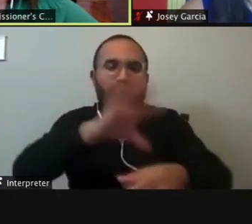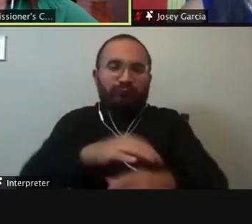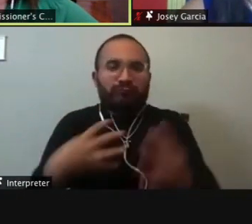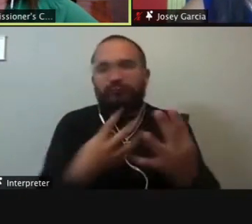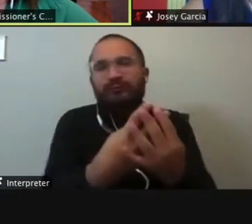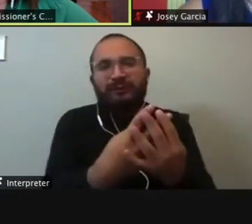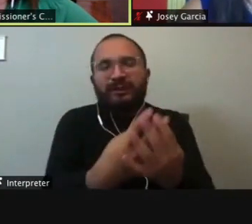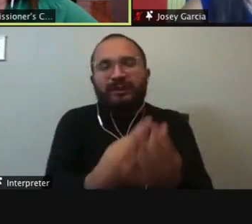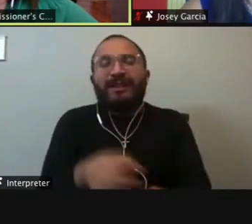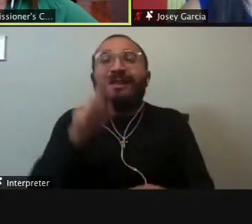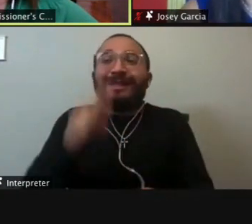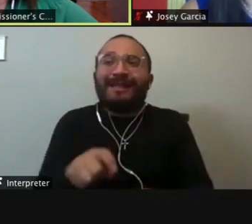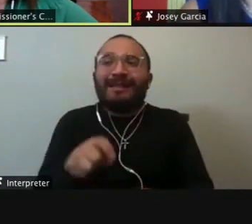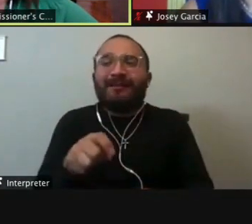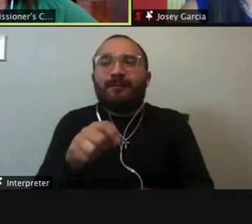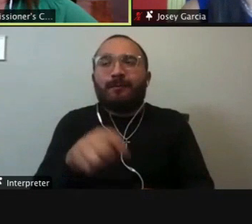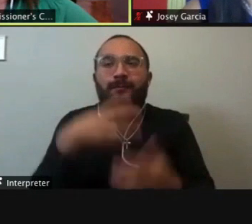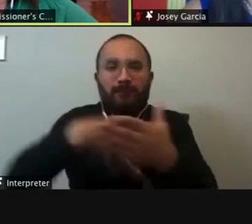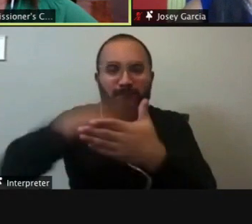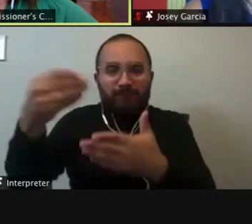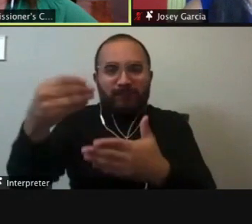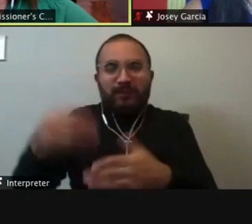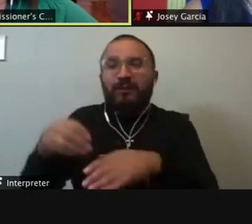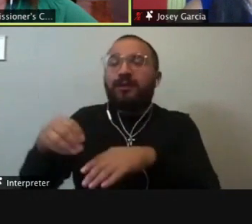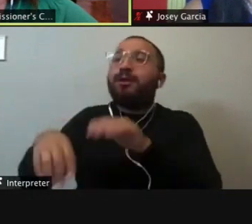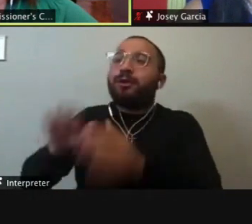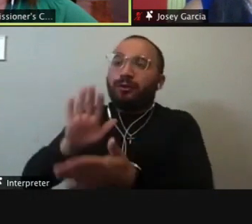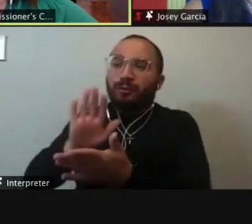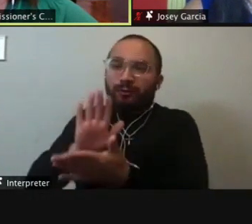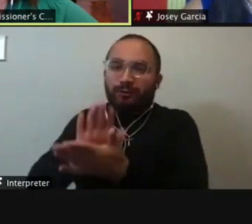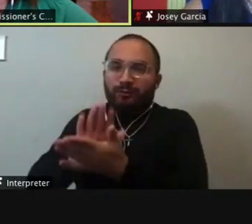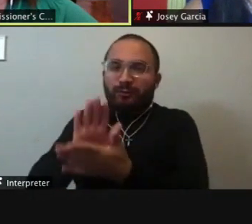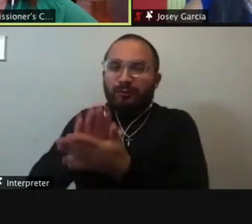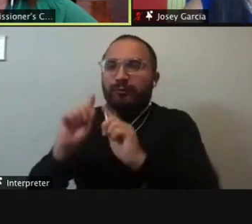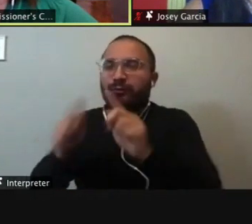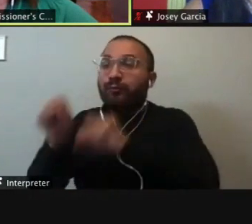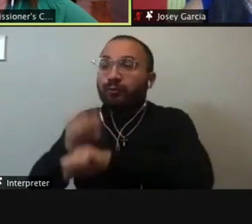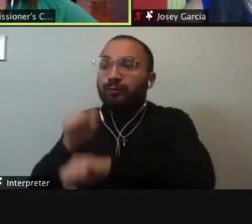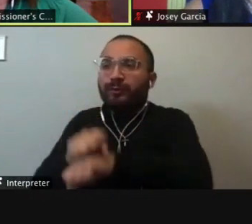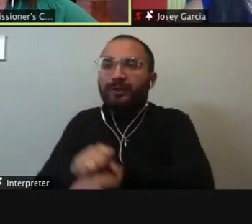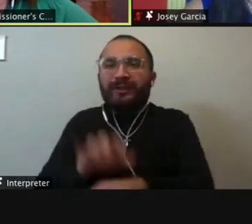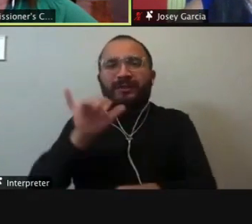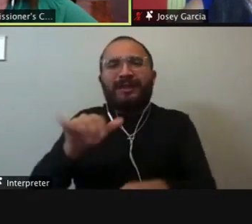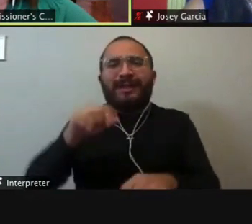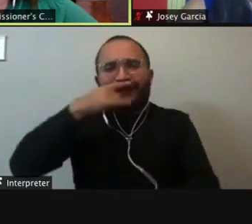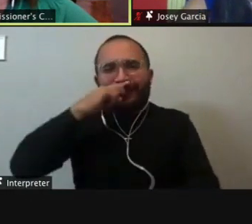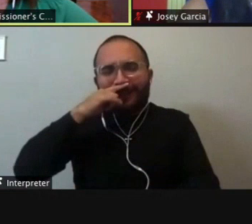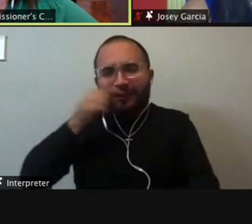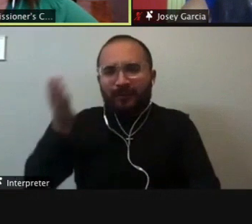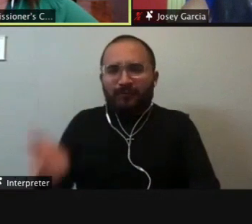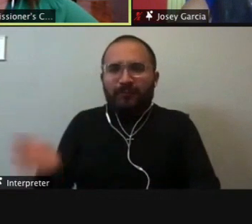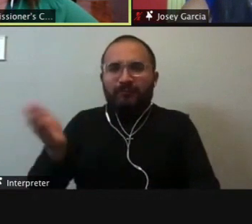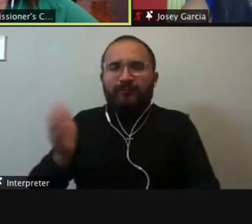needs to be going to school. He needs to be able to work that sort of thing. He's, he's not the type of individual that the county needs to have